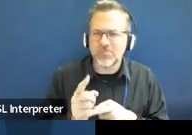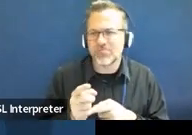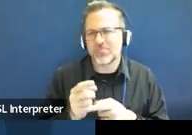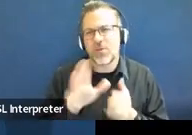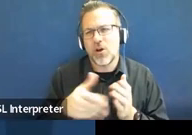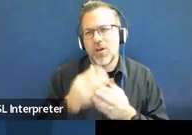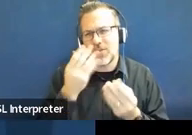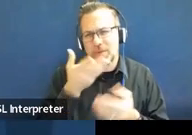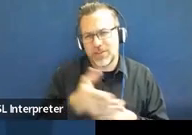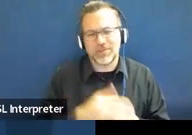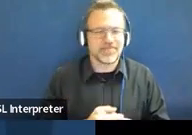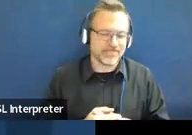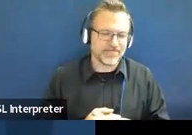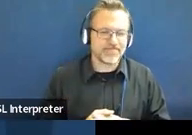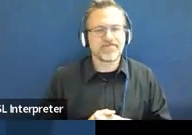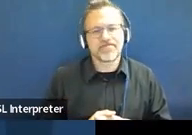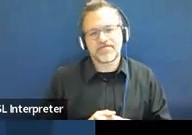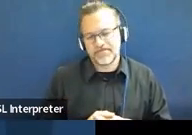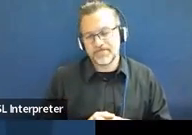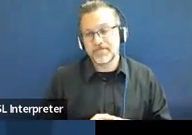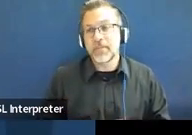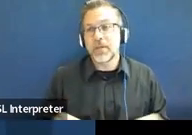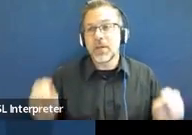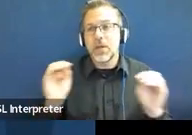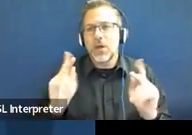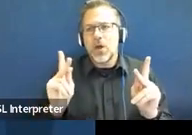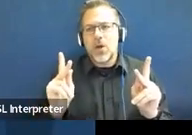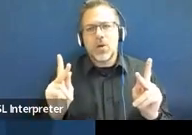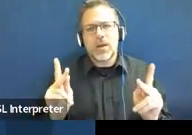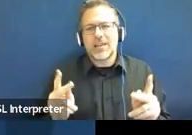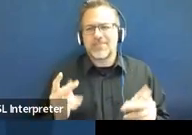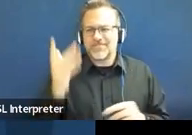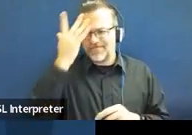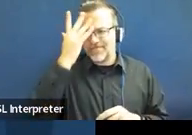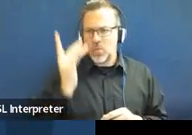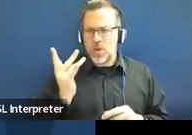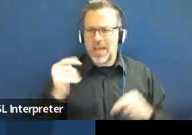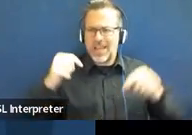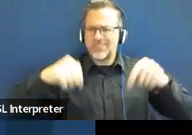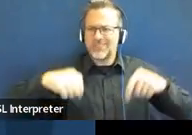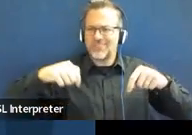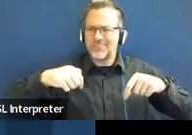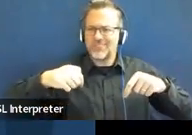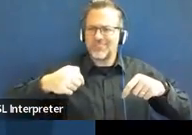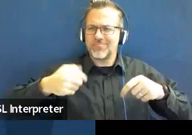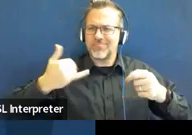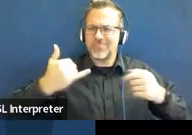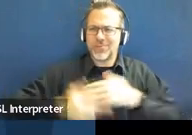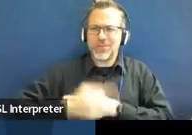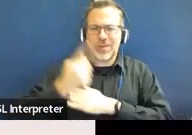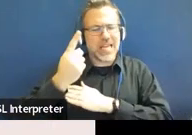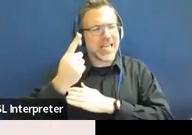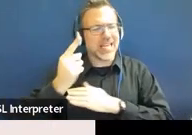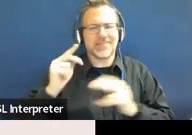that as well. All right, so why are we here today? Why are we choosing to talk about this?